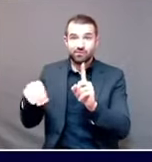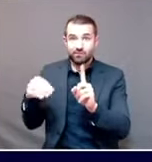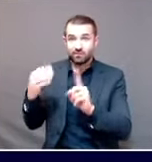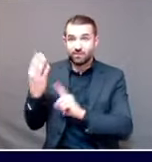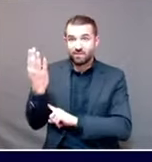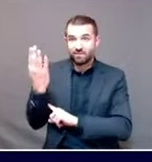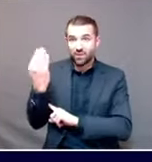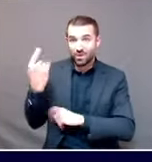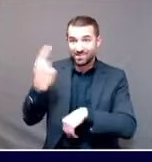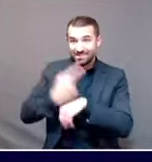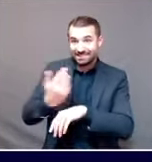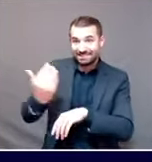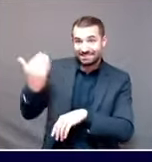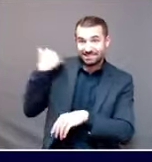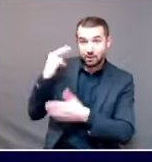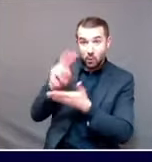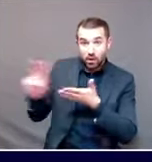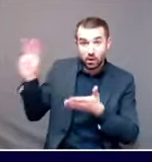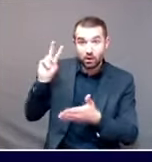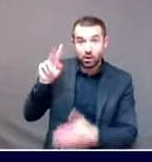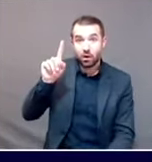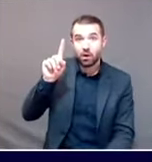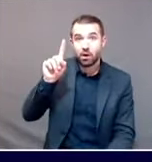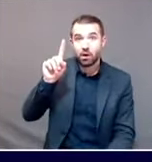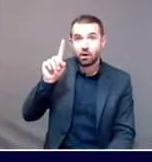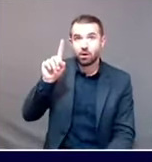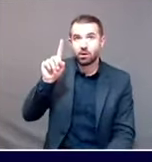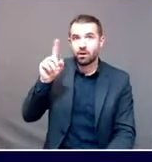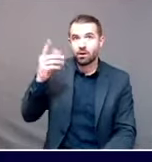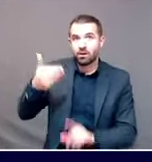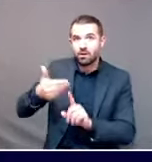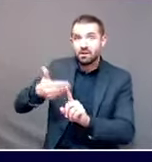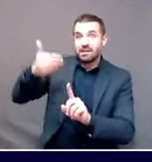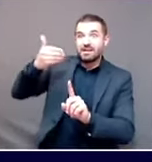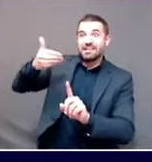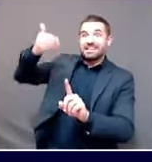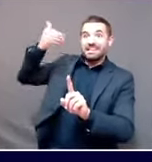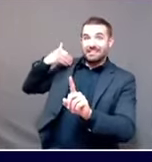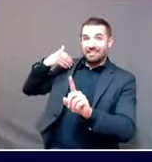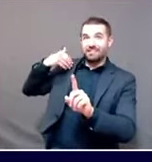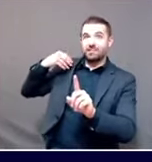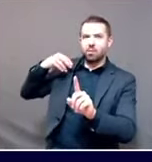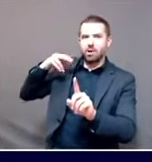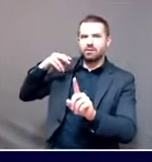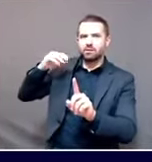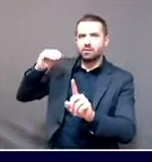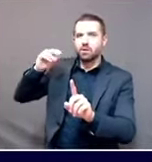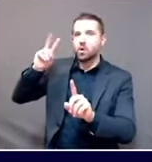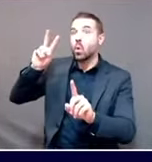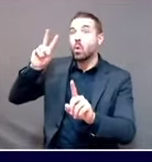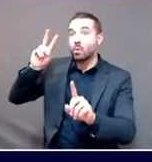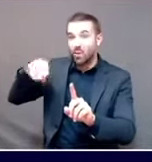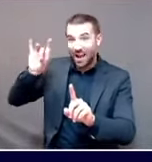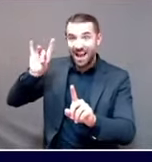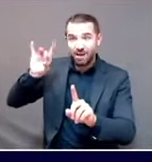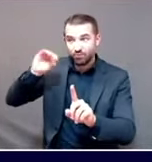one incubation period ago was 2.8%. It's 4.9% now.